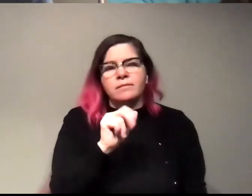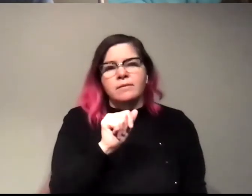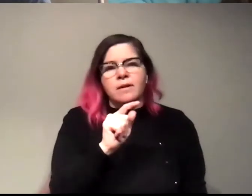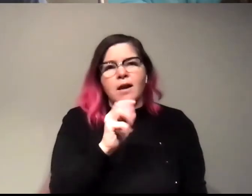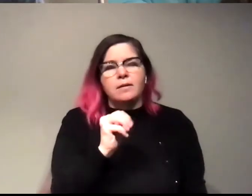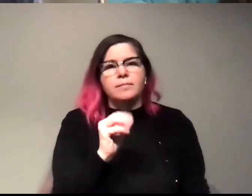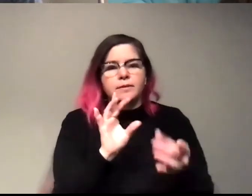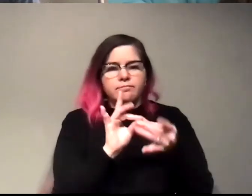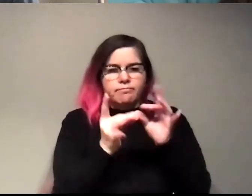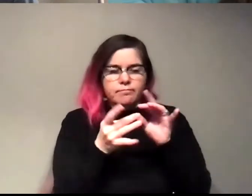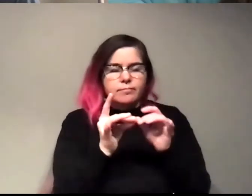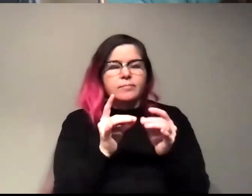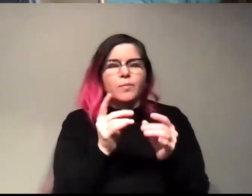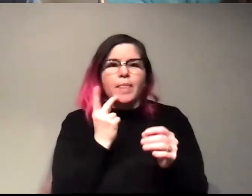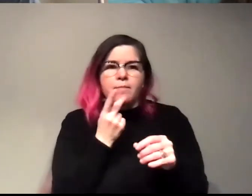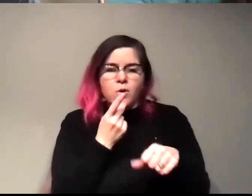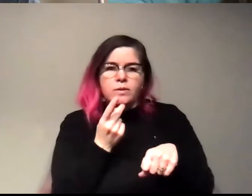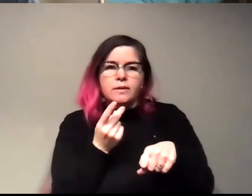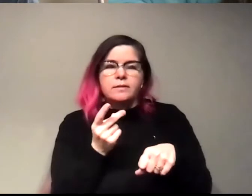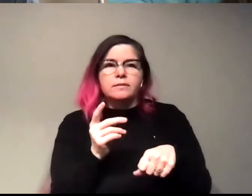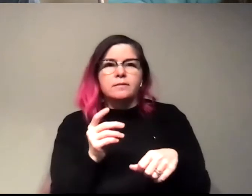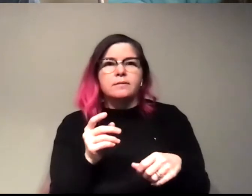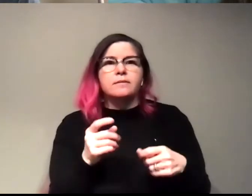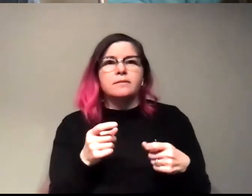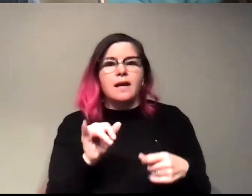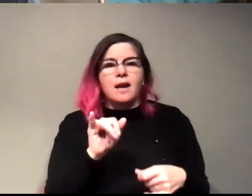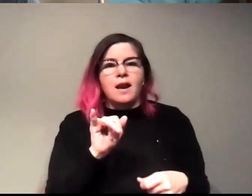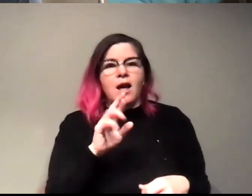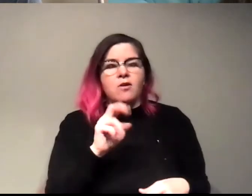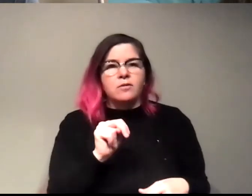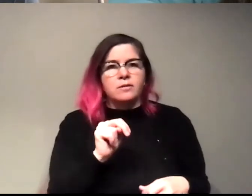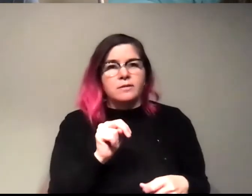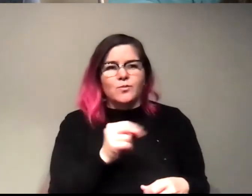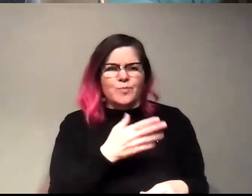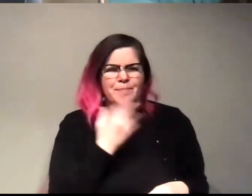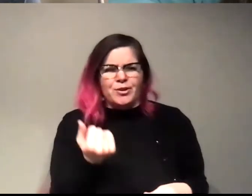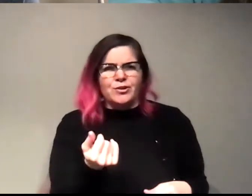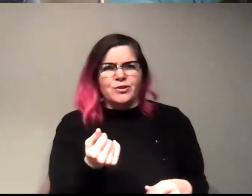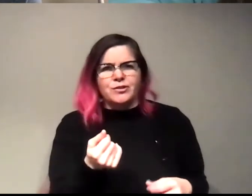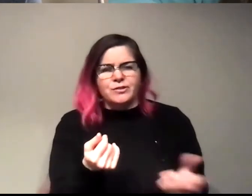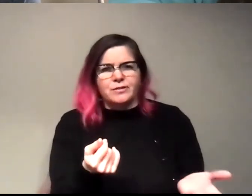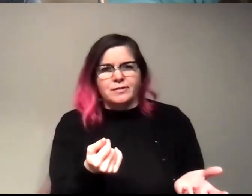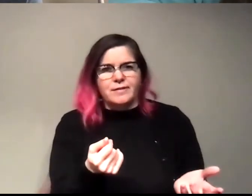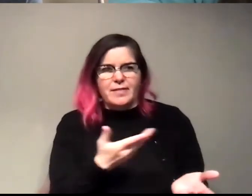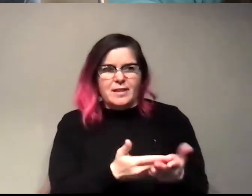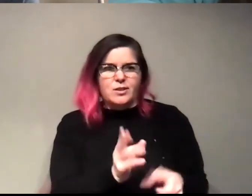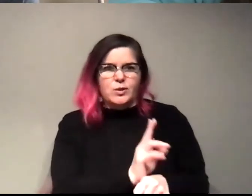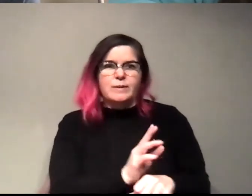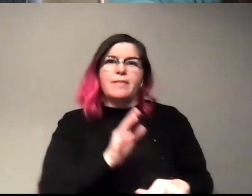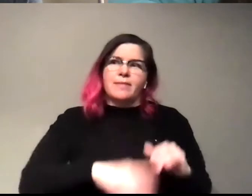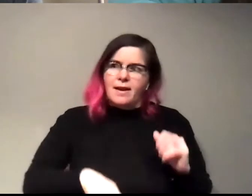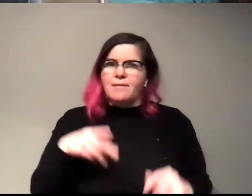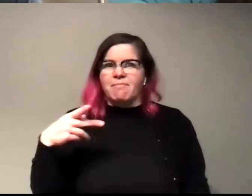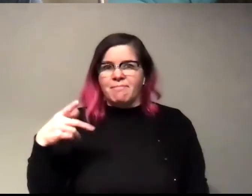uh, hooked up in this protein, you know, and iron is way better. Like it would be a way better thing to use than to use